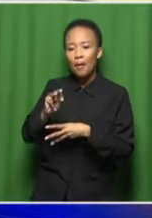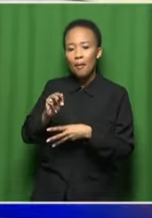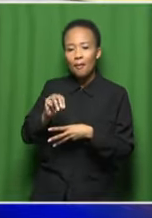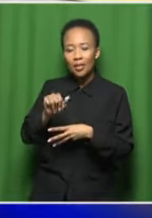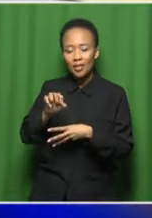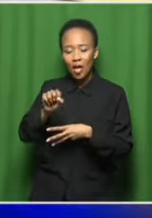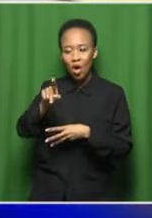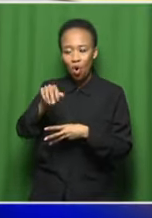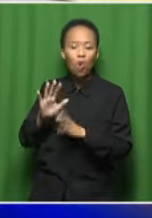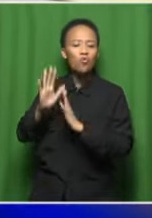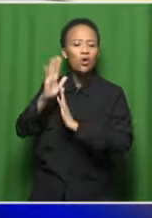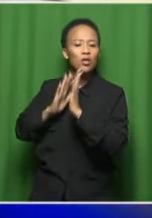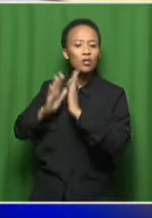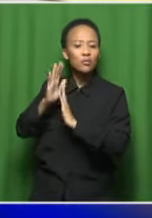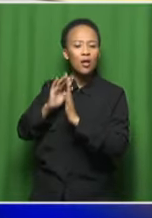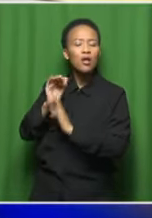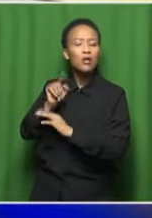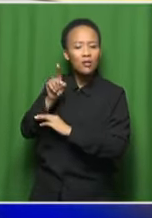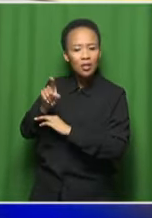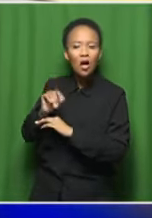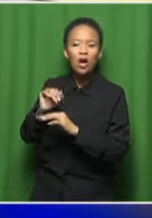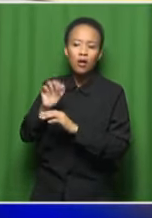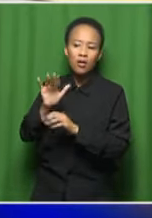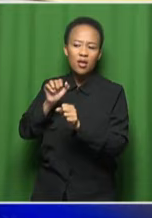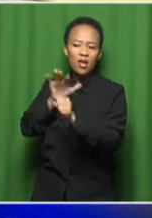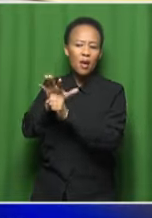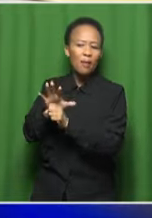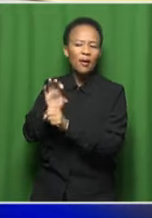a DJ and the impact that you believe this will have on your listeners?